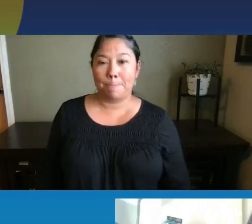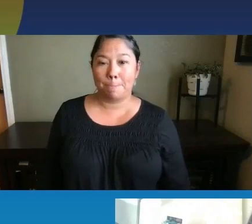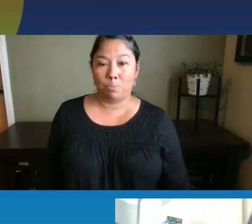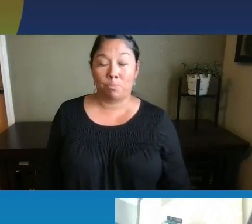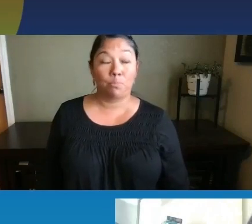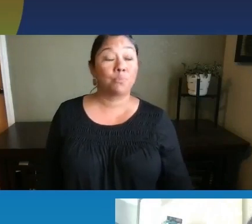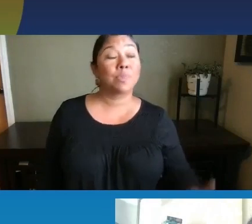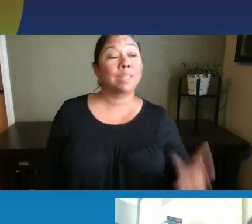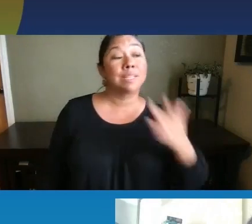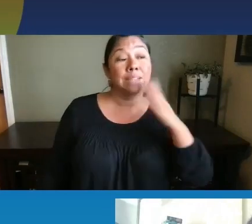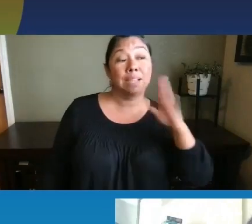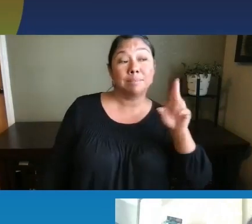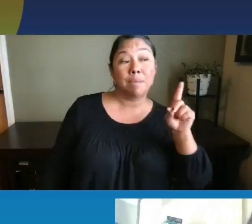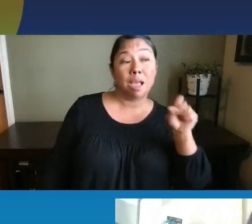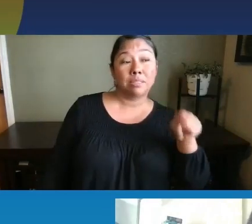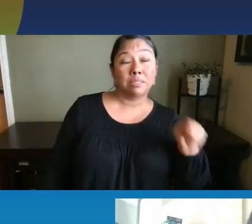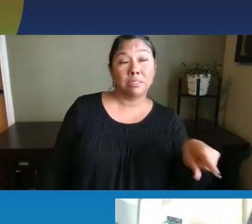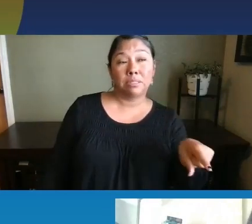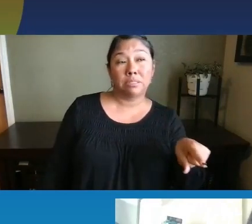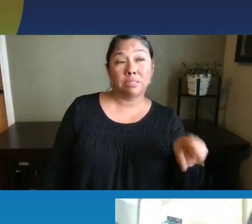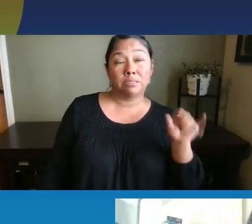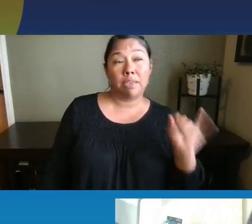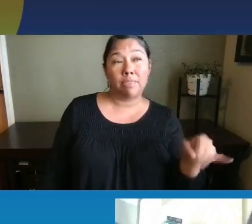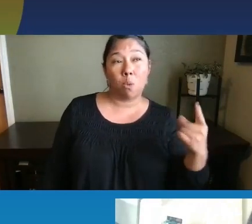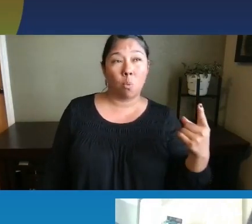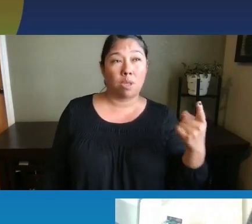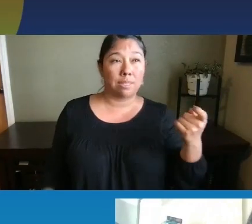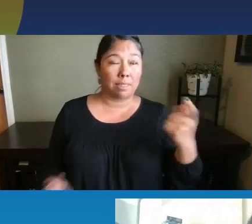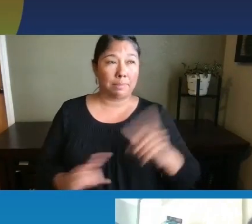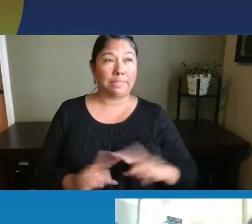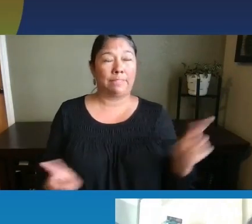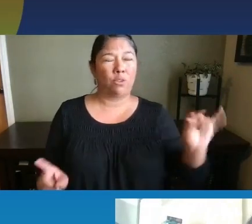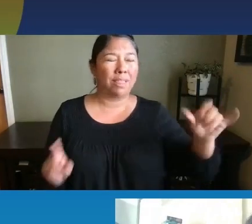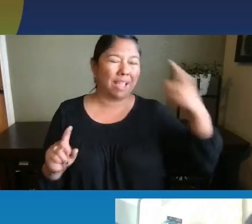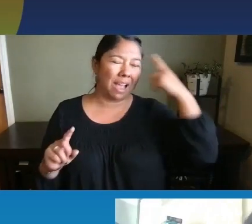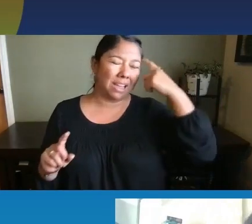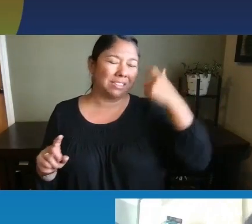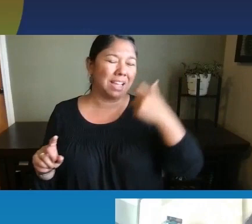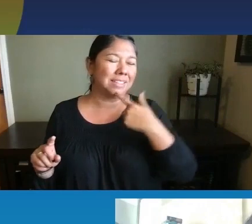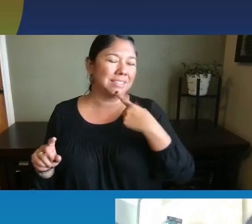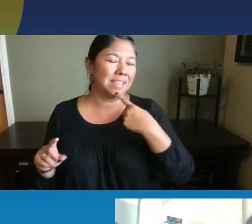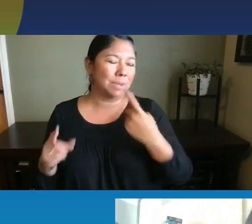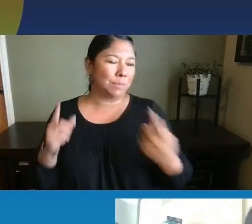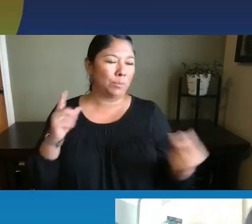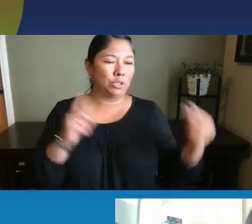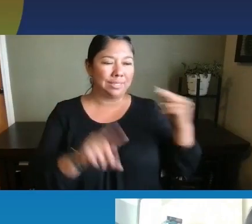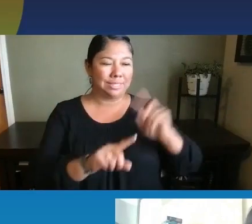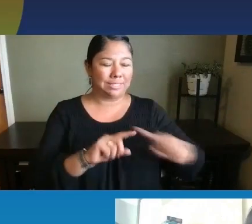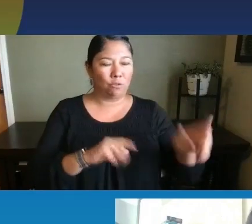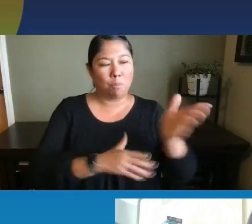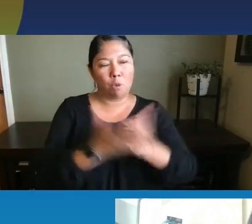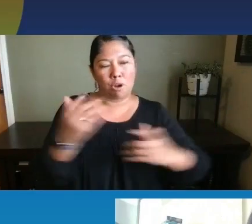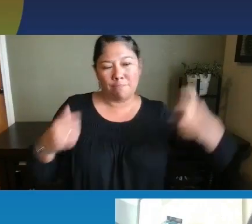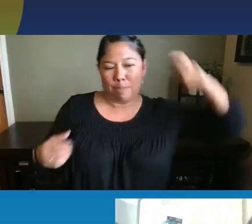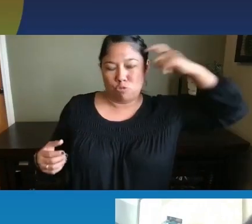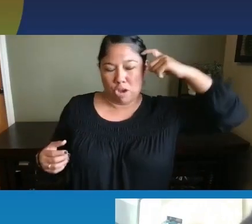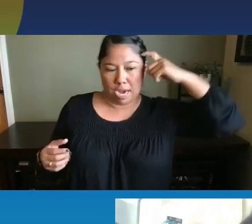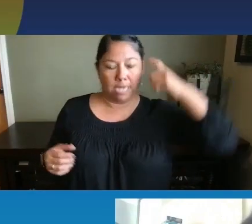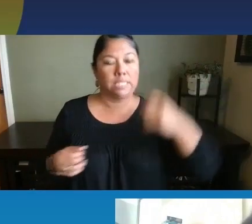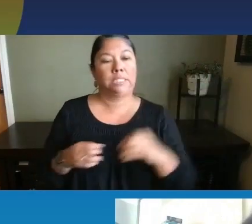the taste buds, I think that's a little bit different. Like I said, it's perceived differently in the brain. And because